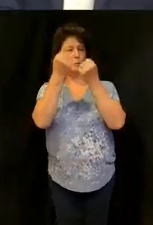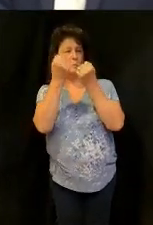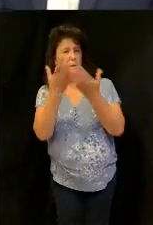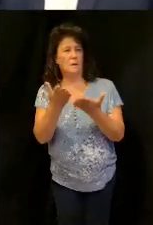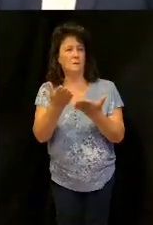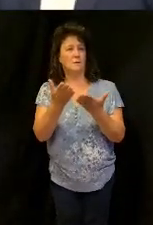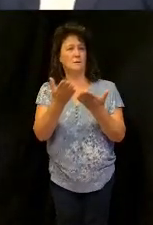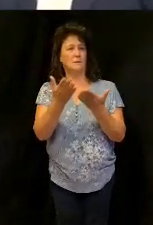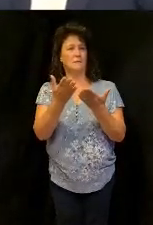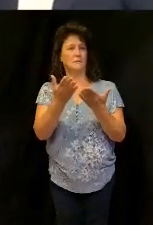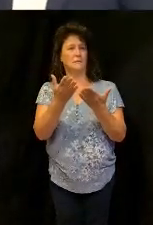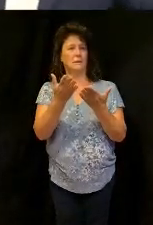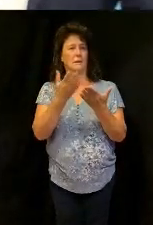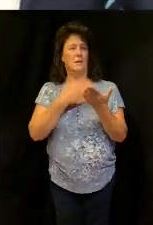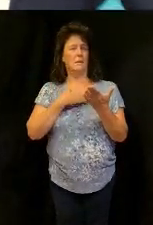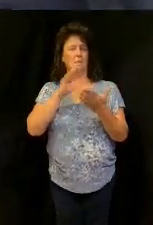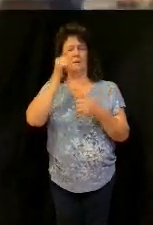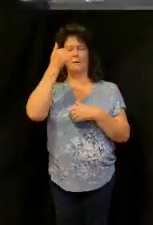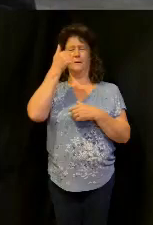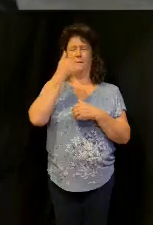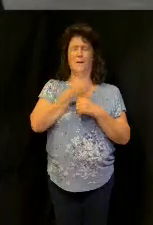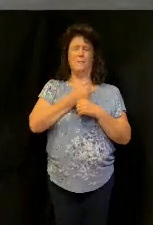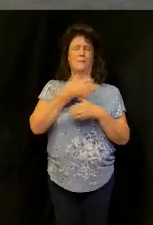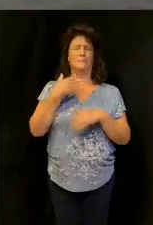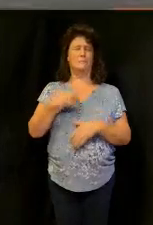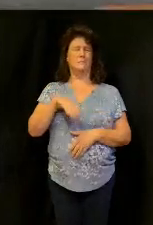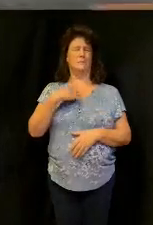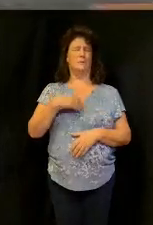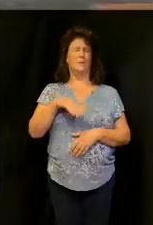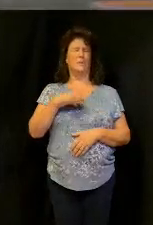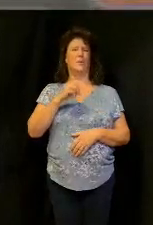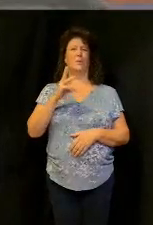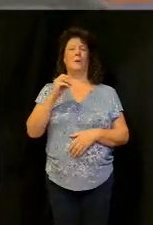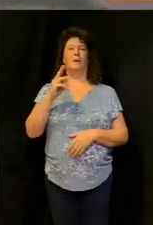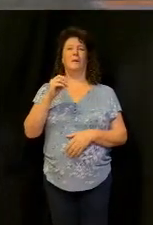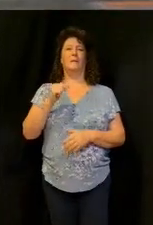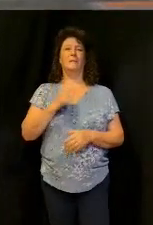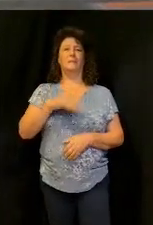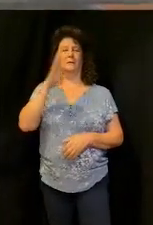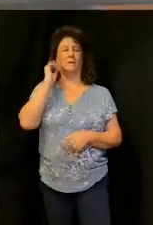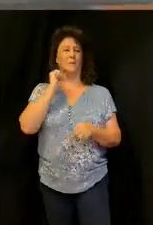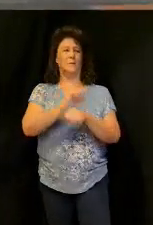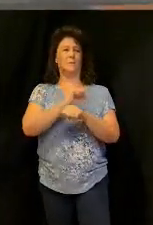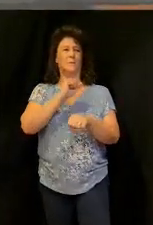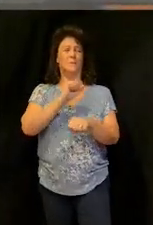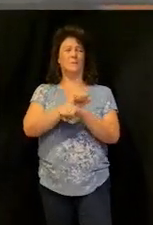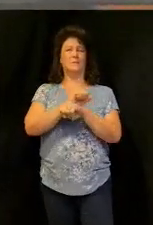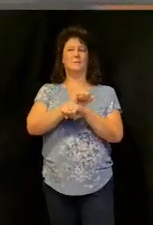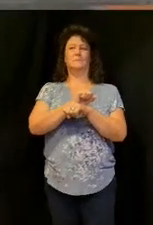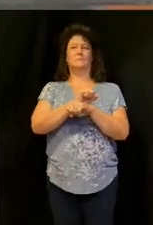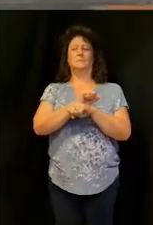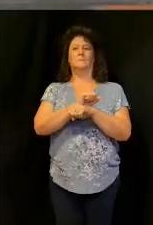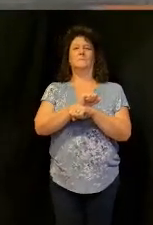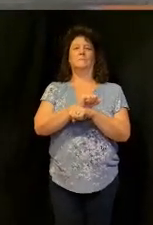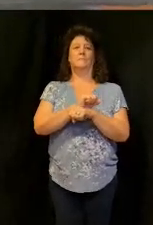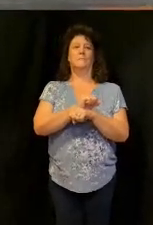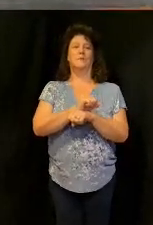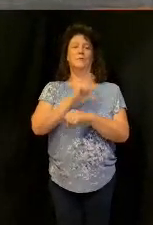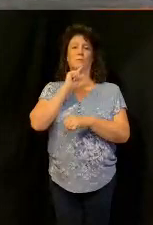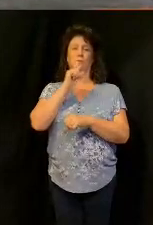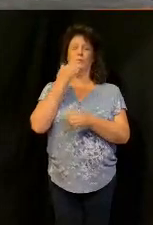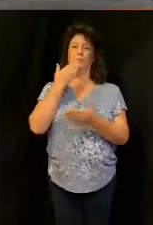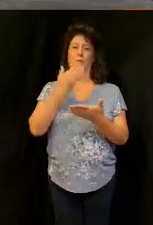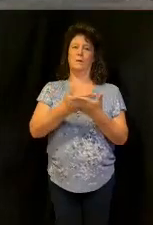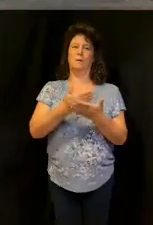brought back you know i just remember sitting over i said my gosh god is doing the work you know but it it's it's good amen